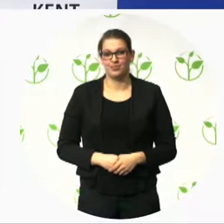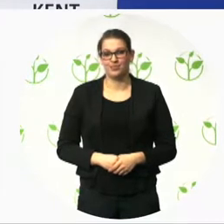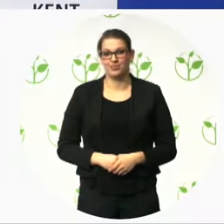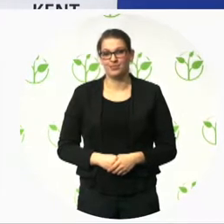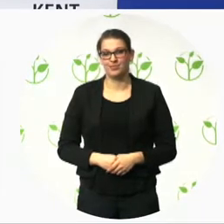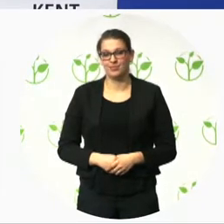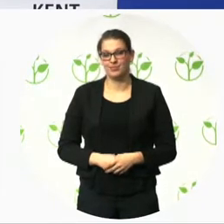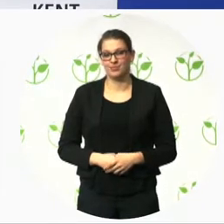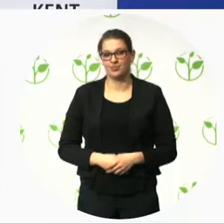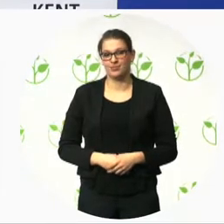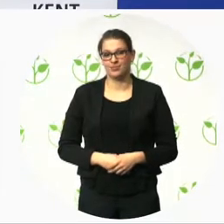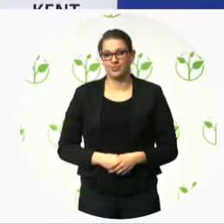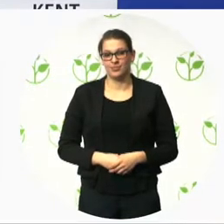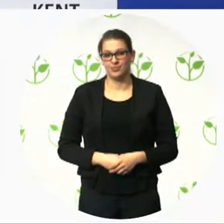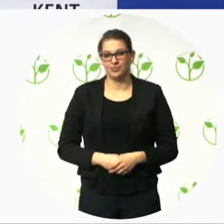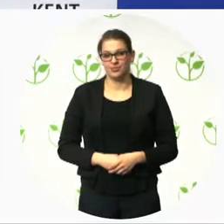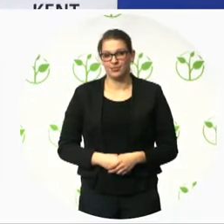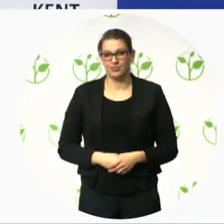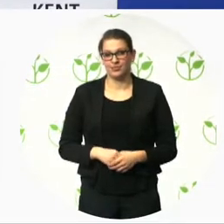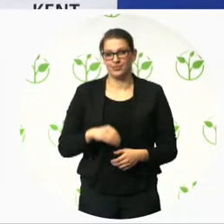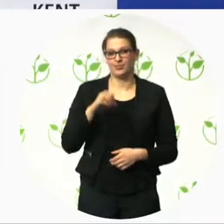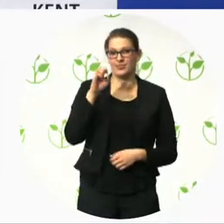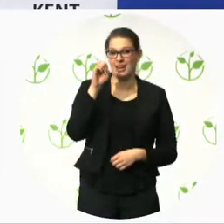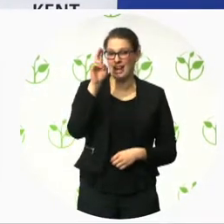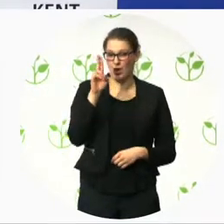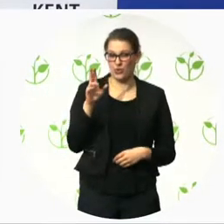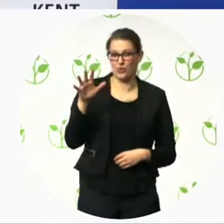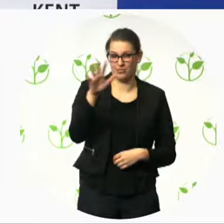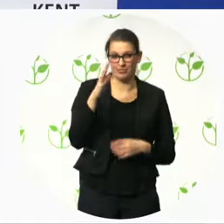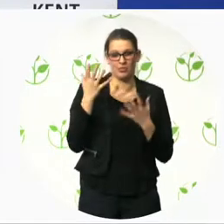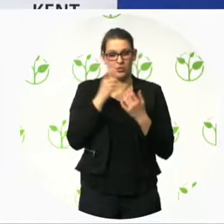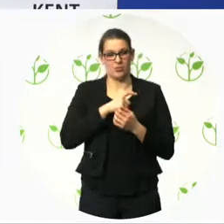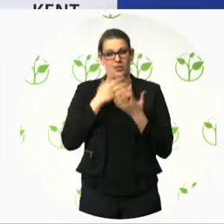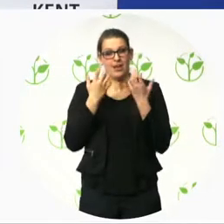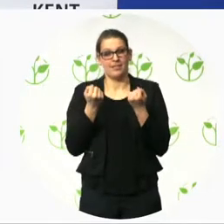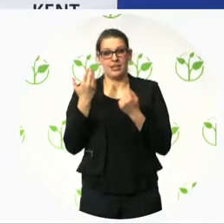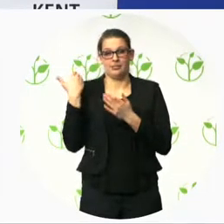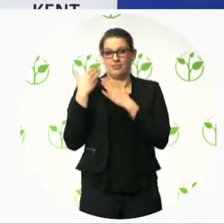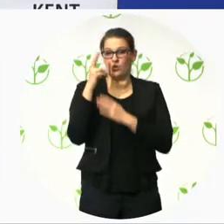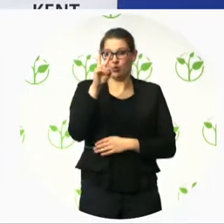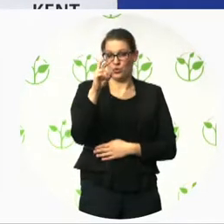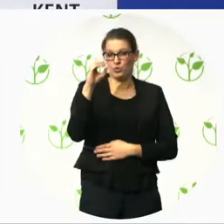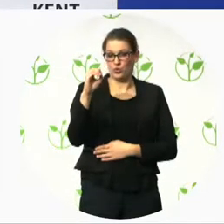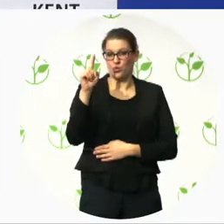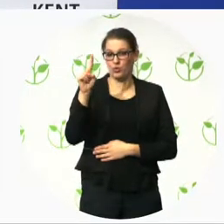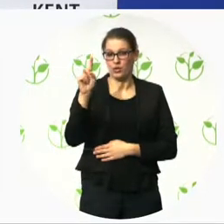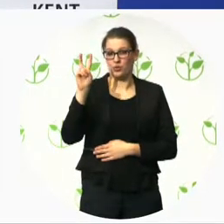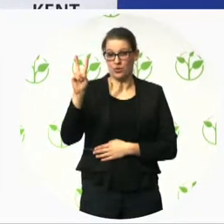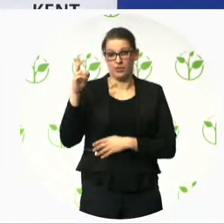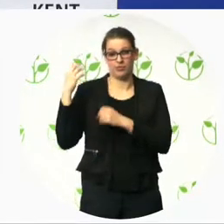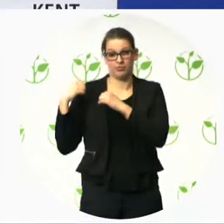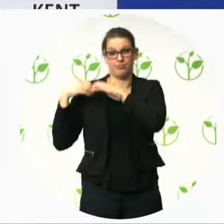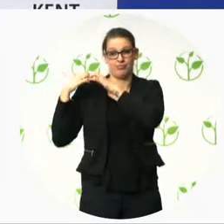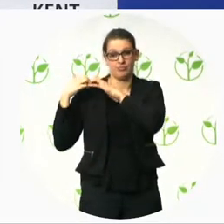2012, in which our colleague and the chair of this session, Ima, was also involved to getting it adopted